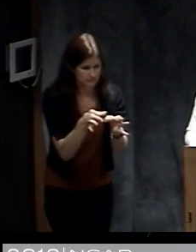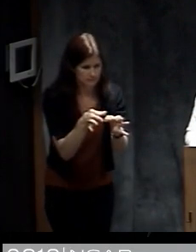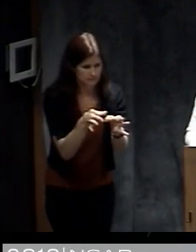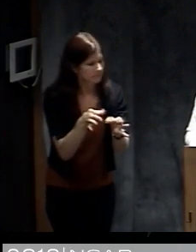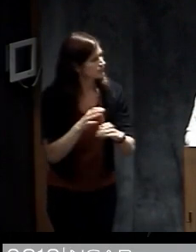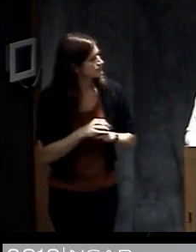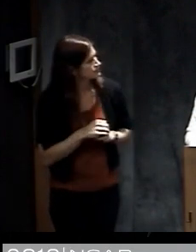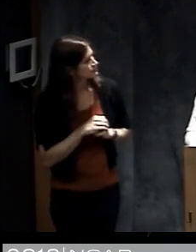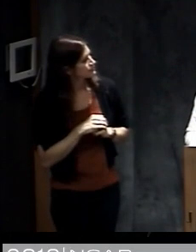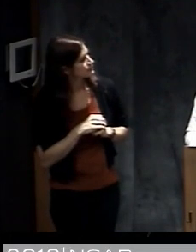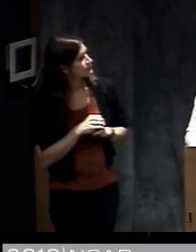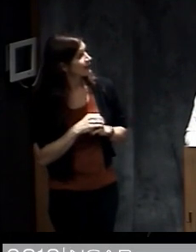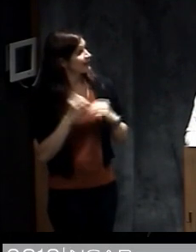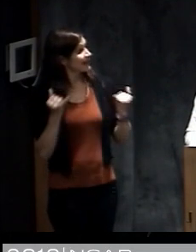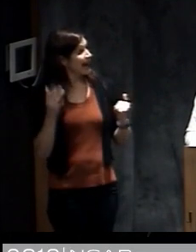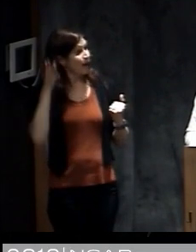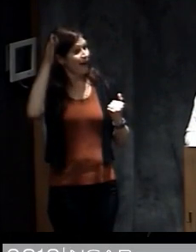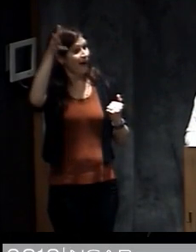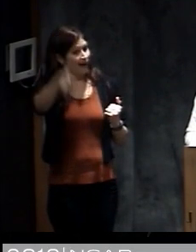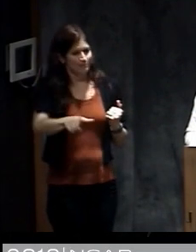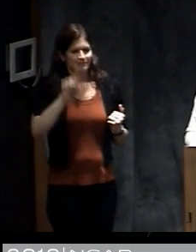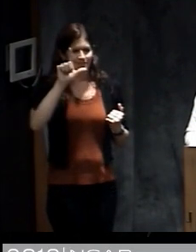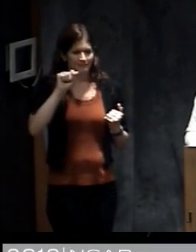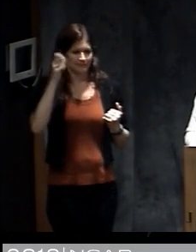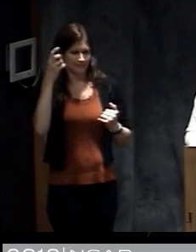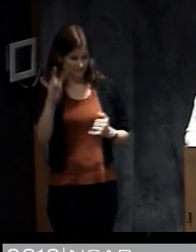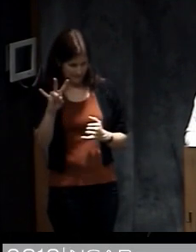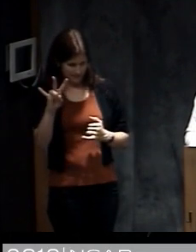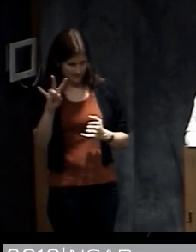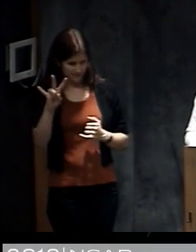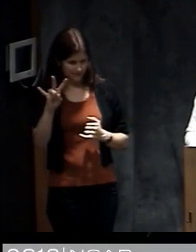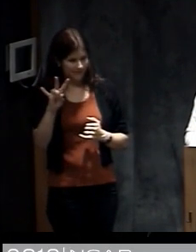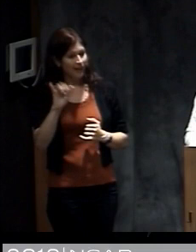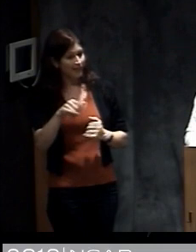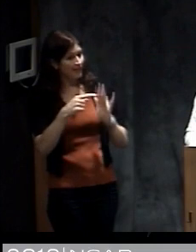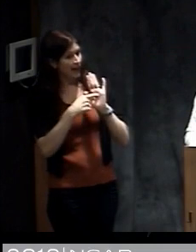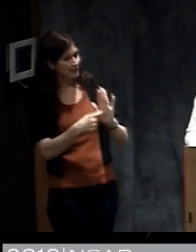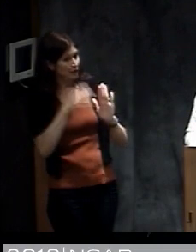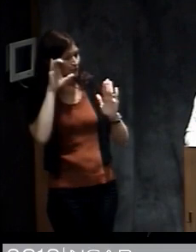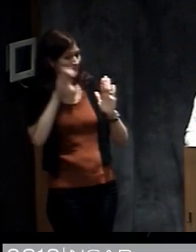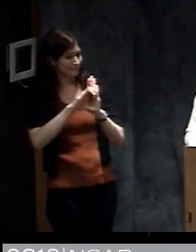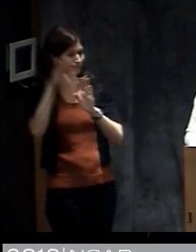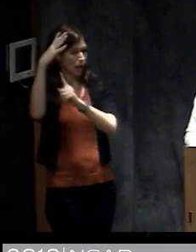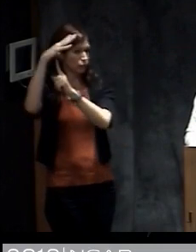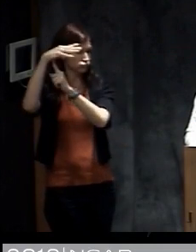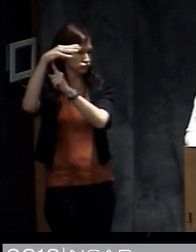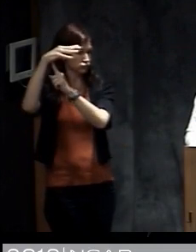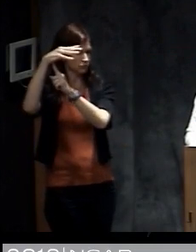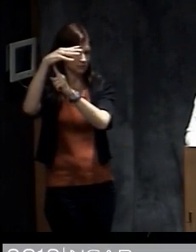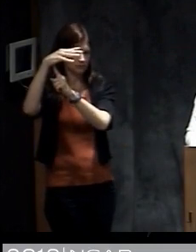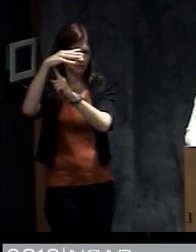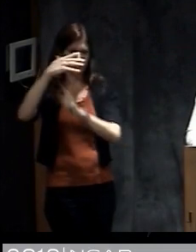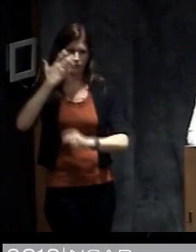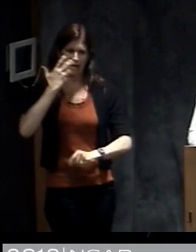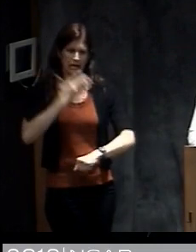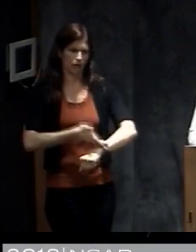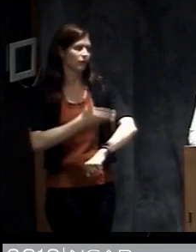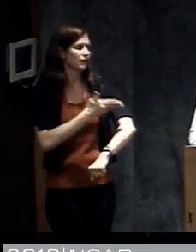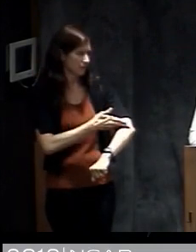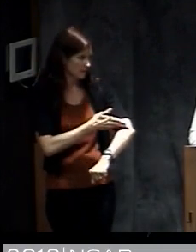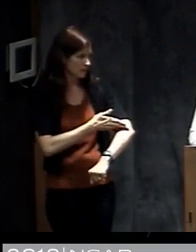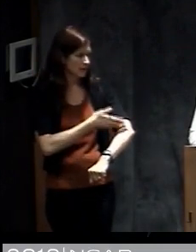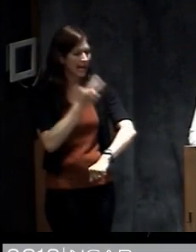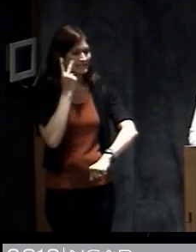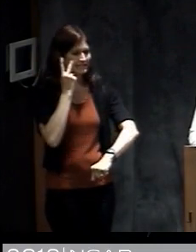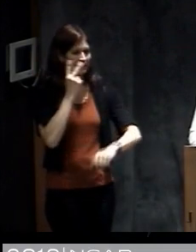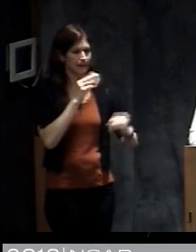So now we fast forward again to the 2017 hurricane season. So this shows what the satellite imagery looks today and of course you can view loops of these as well. This